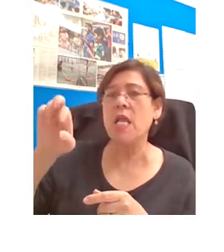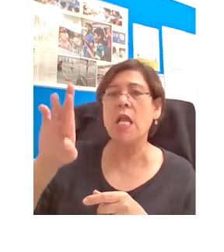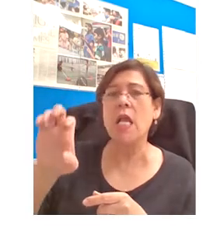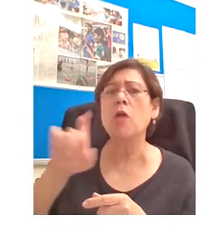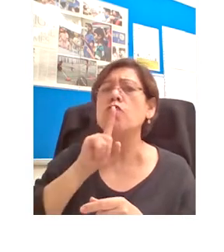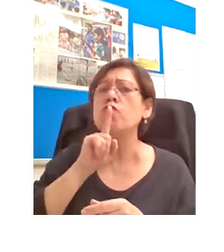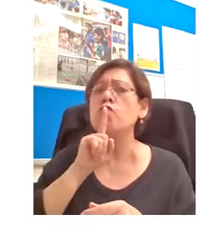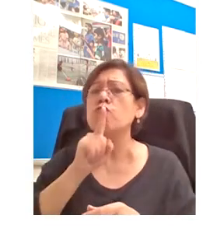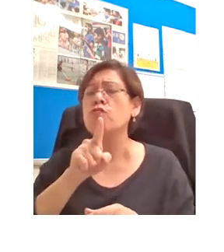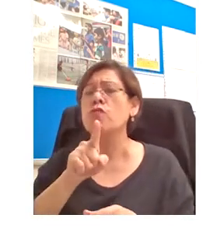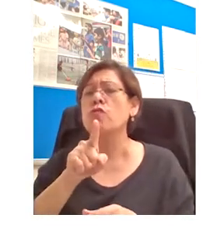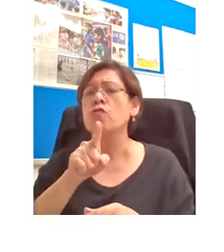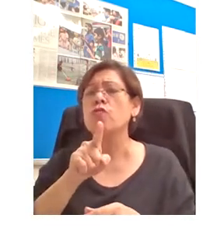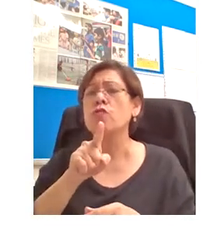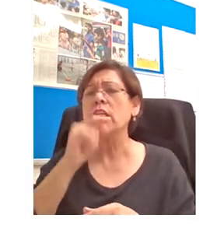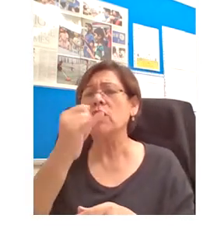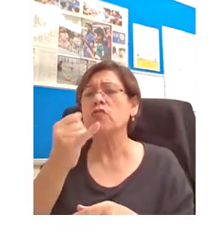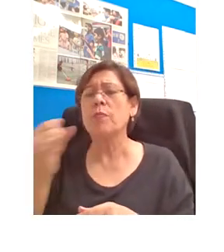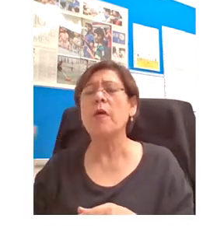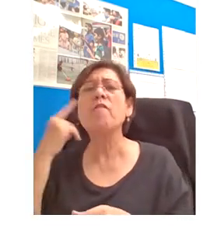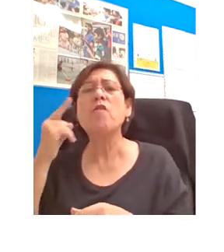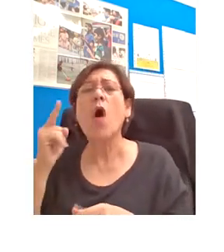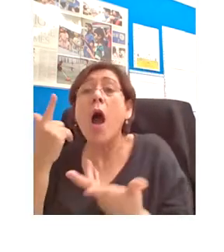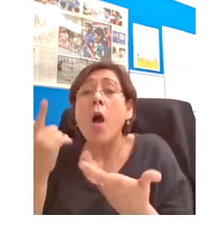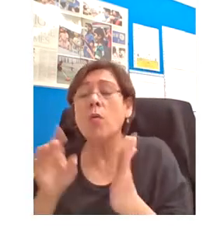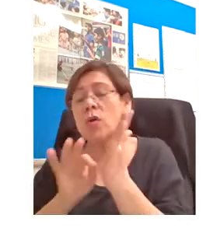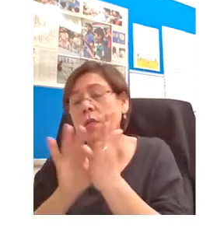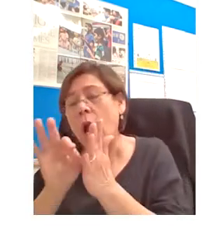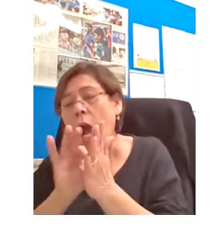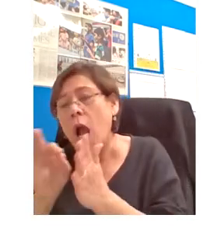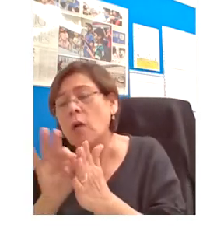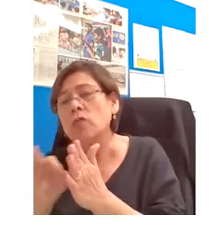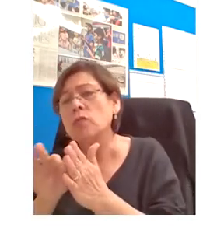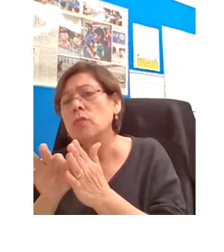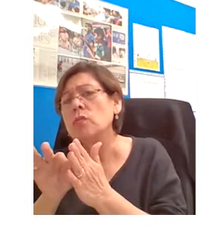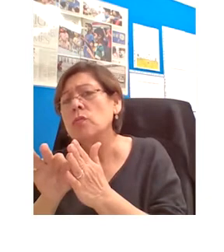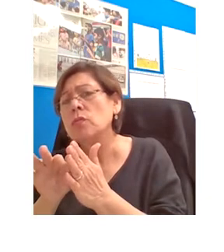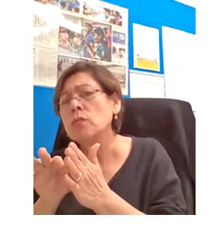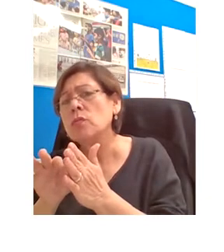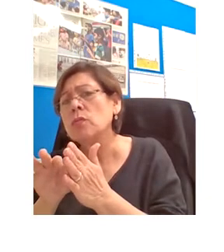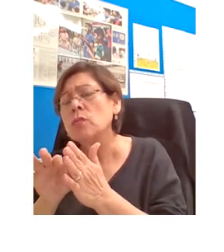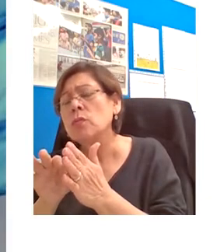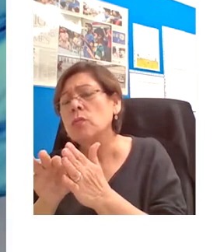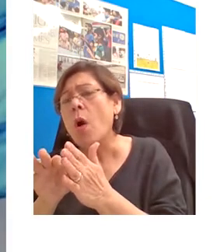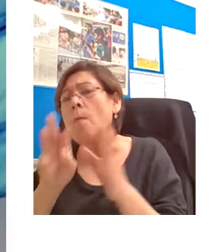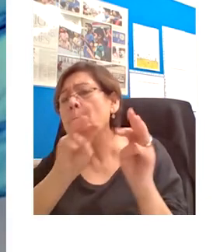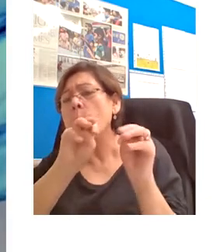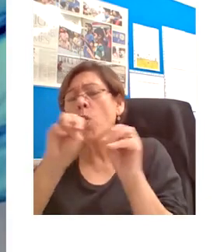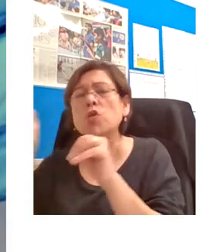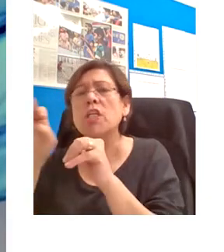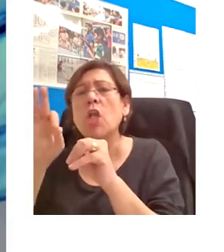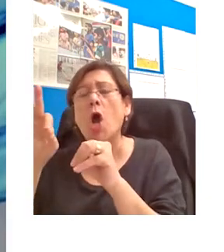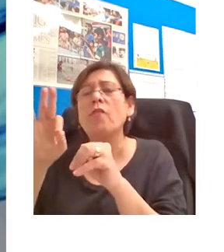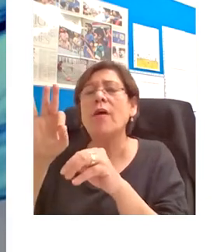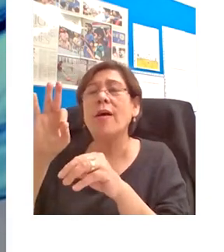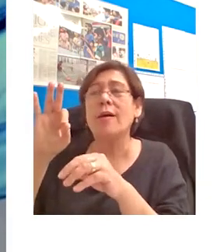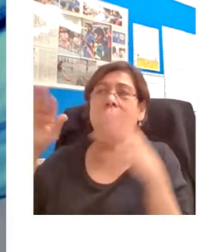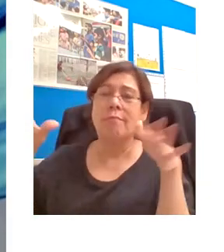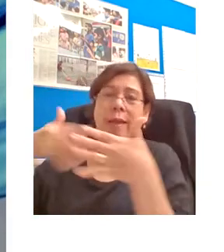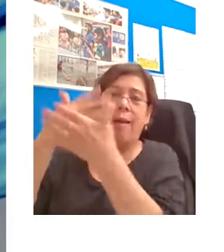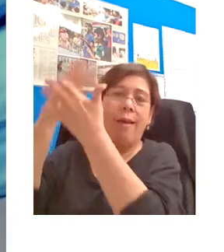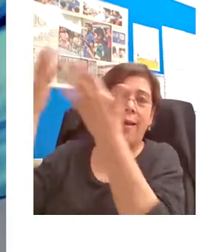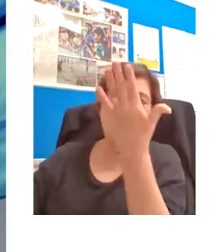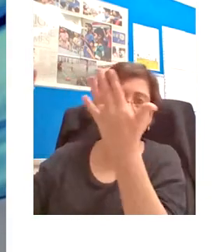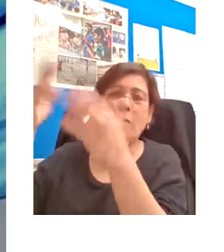for understanding and for calculating the motions of the heavenly bodies throughout the medieval period into the early